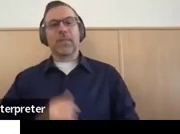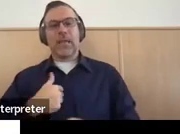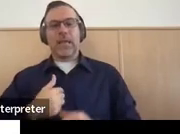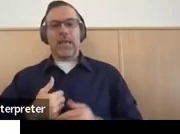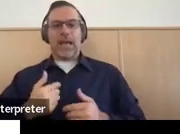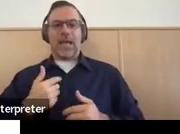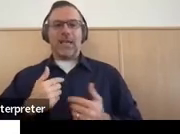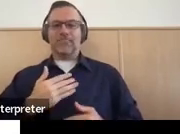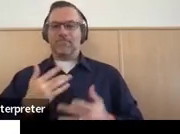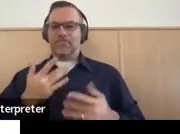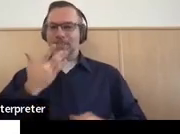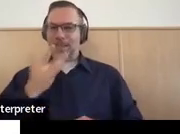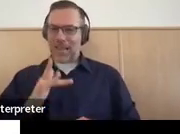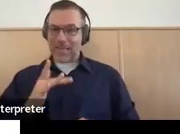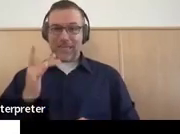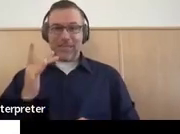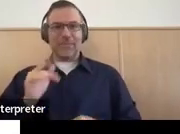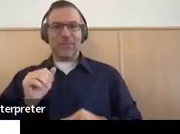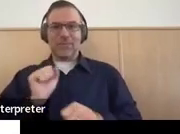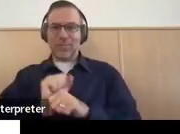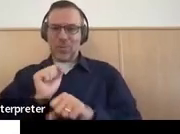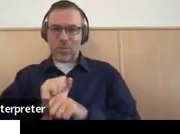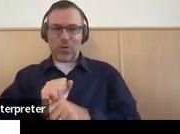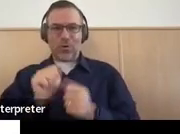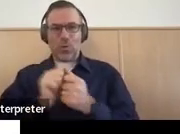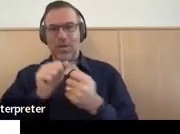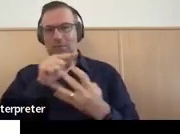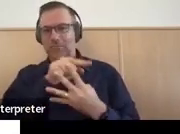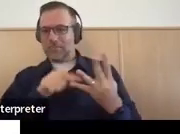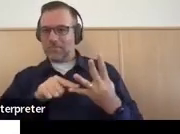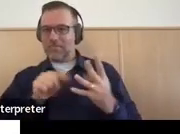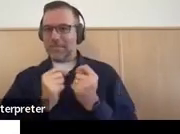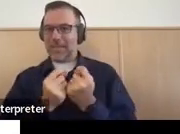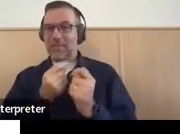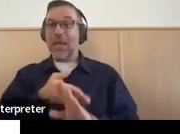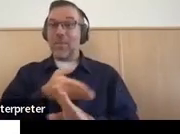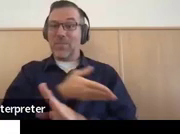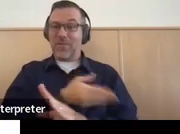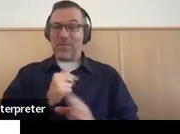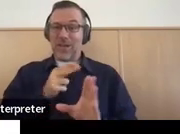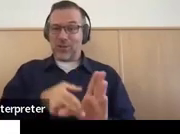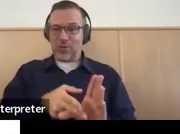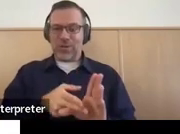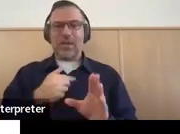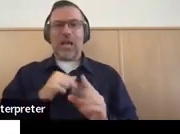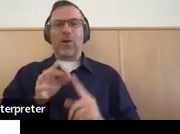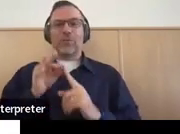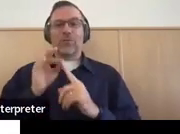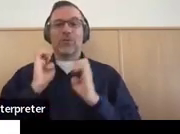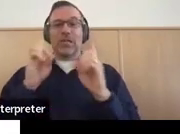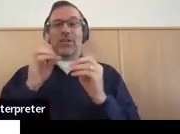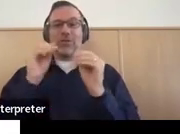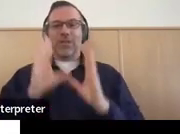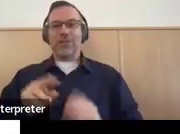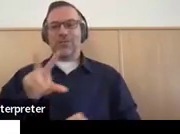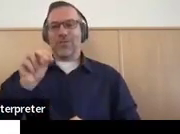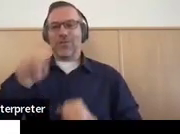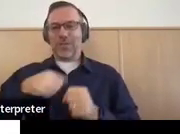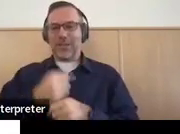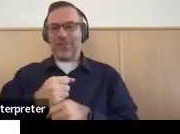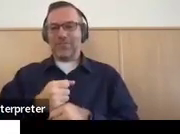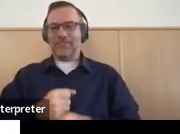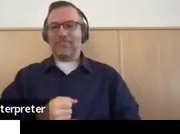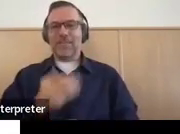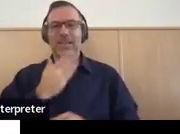phenomenal team. And before I joined the department, I was a special education teacher for 30 years. Happy to see you all. Thank